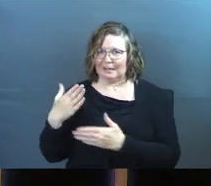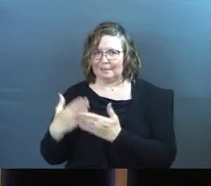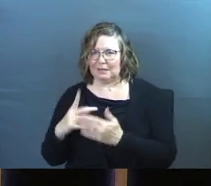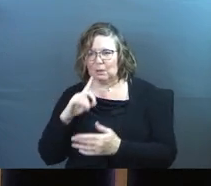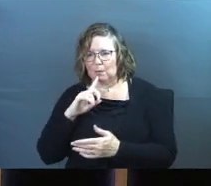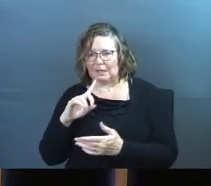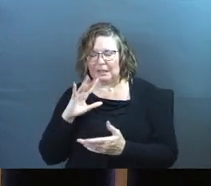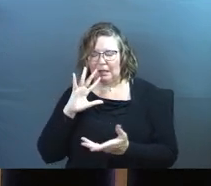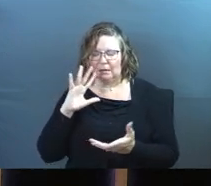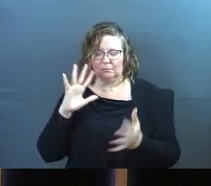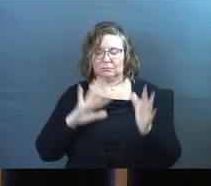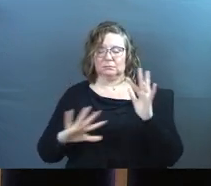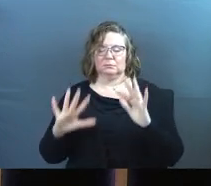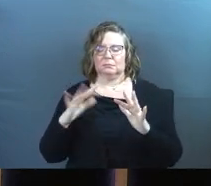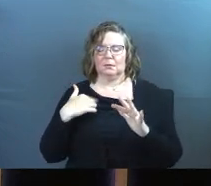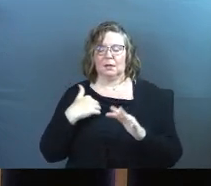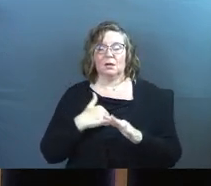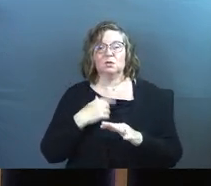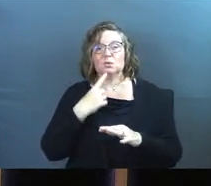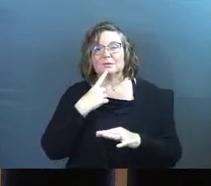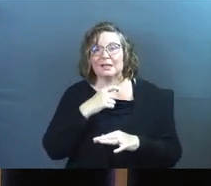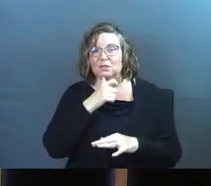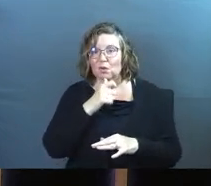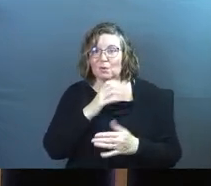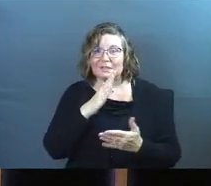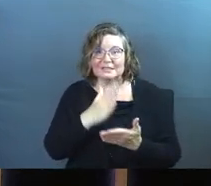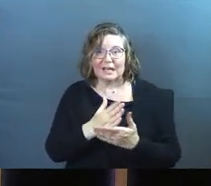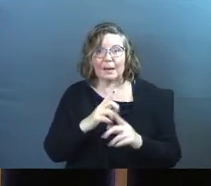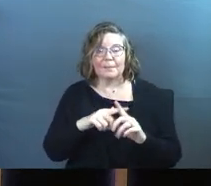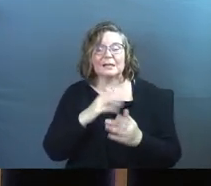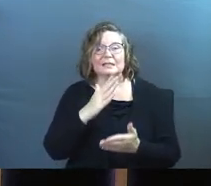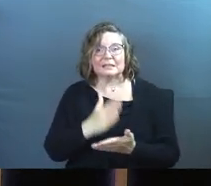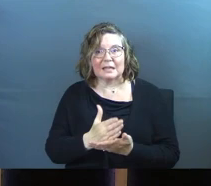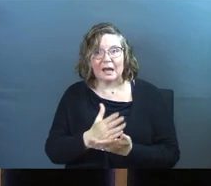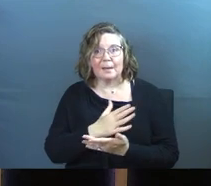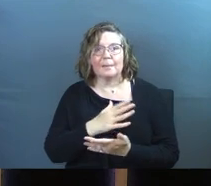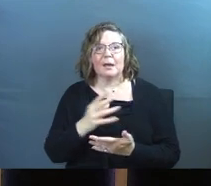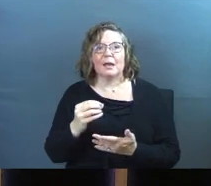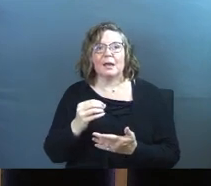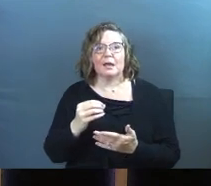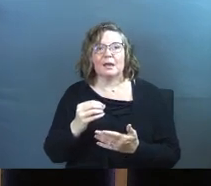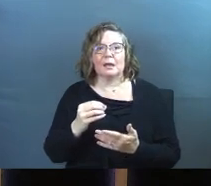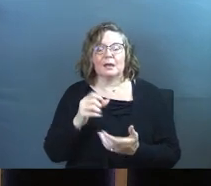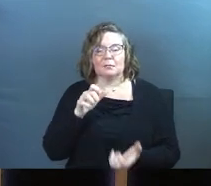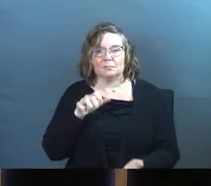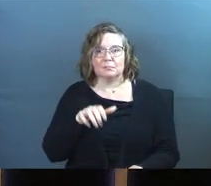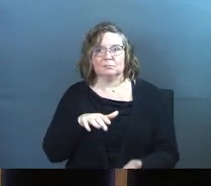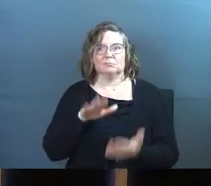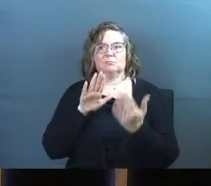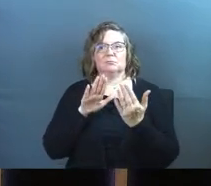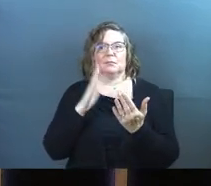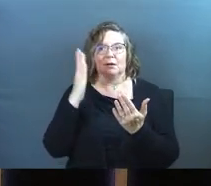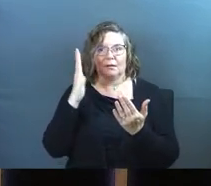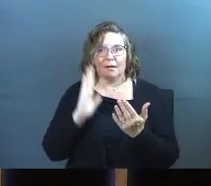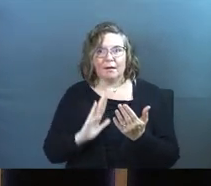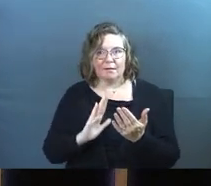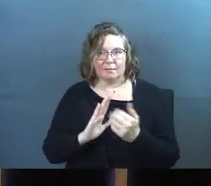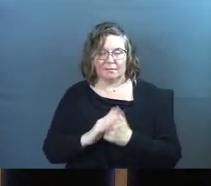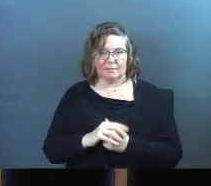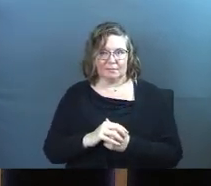piece that really messes with us to say, don't just stop, but stop and be before God